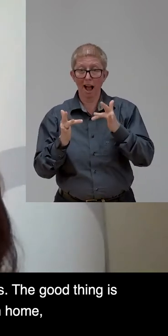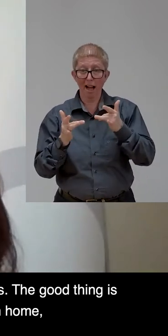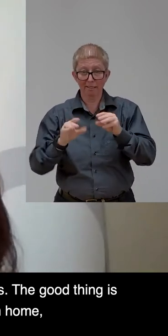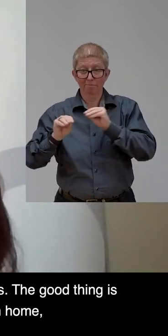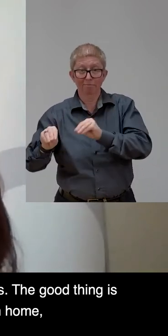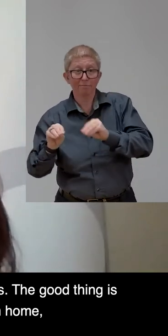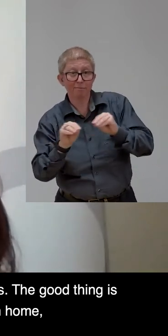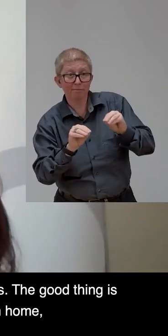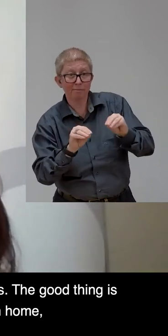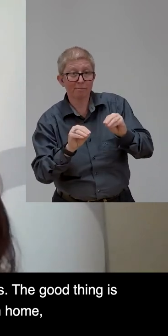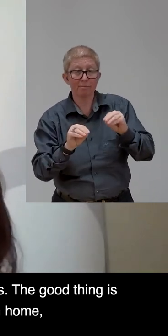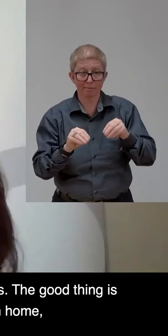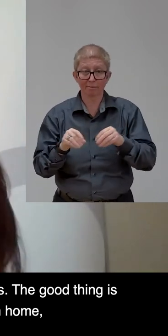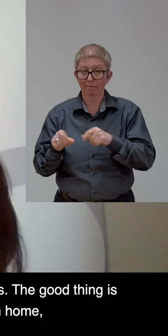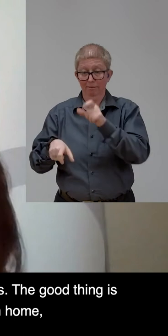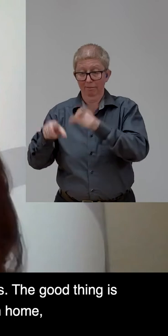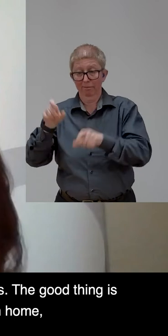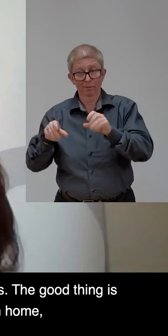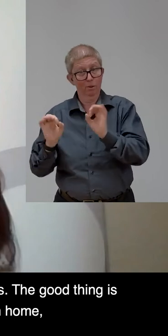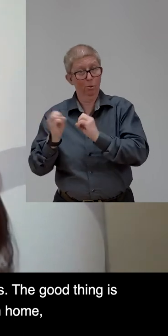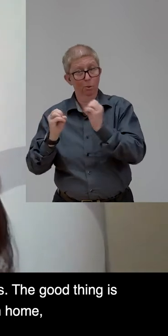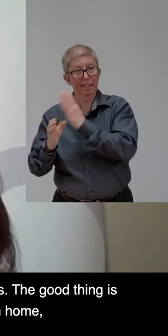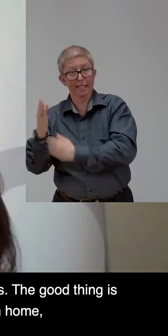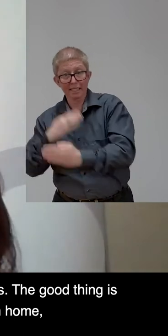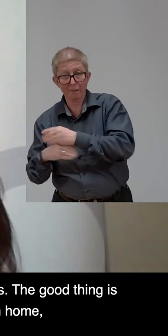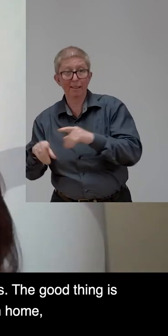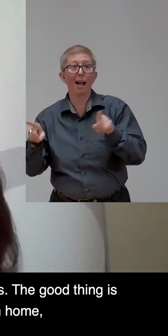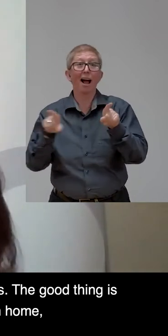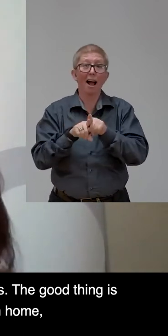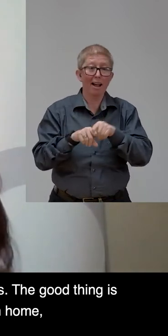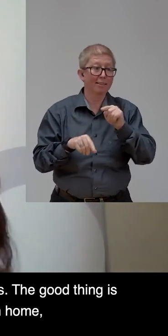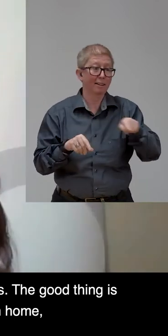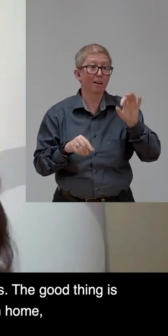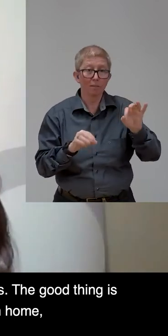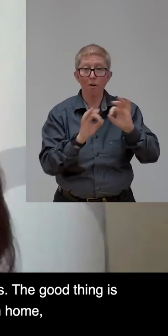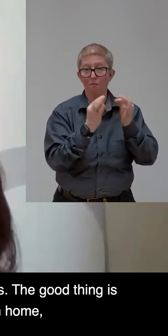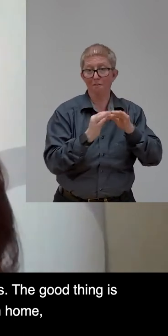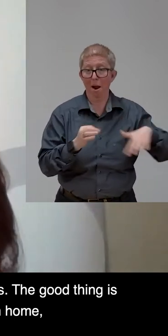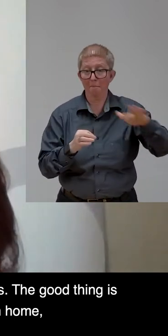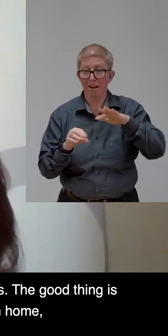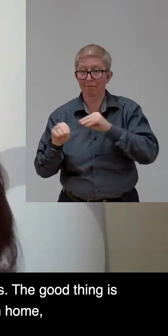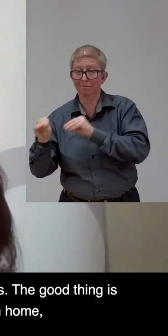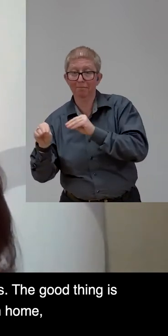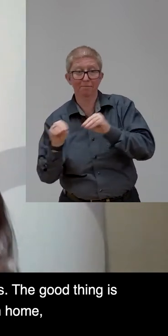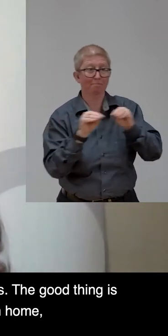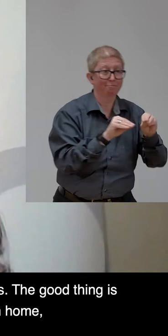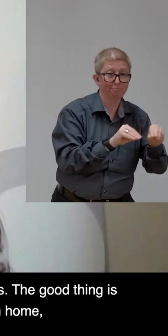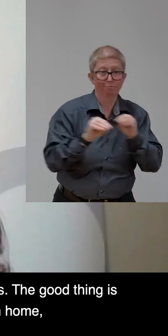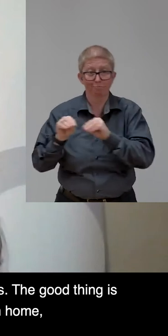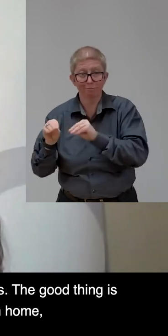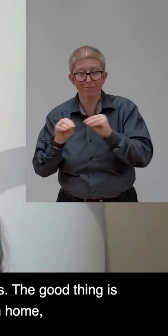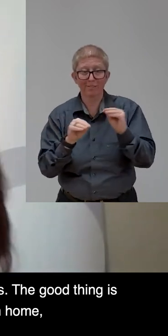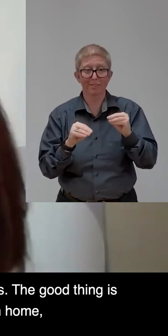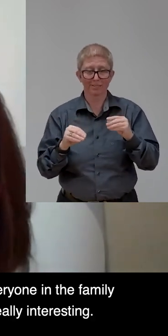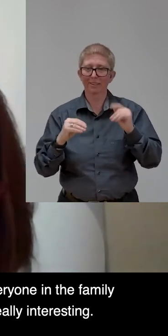that you have a student working from or studying from home, but also